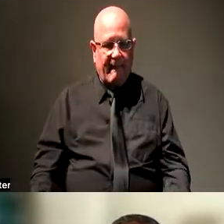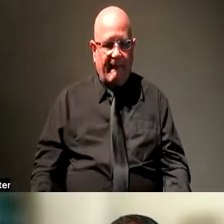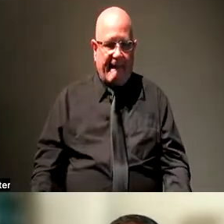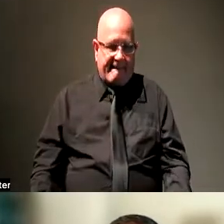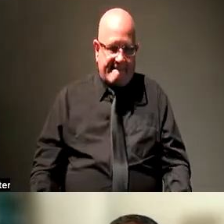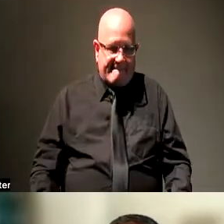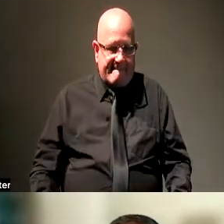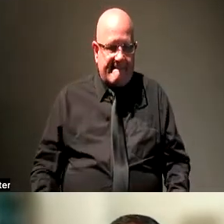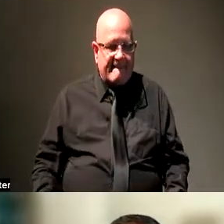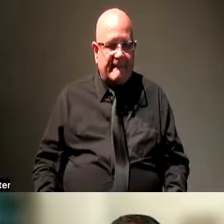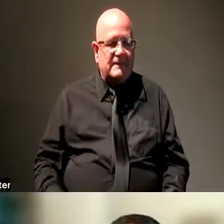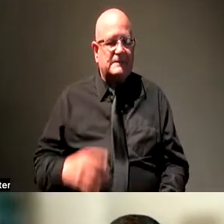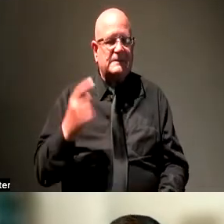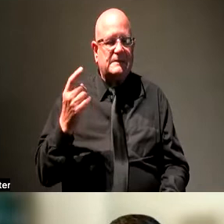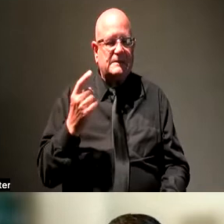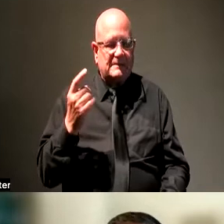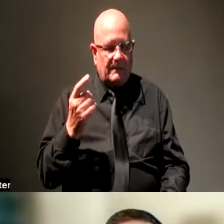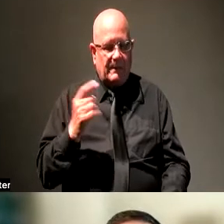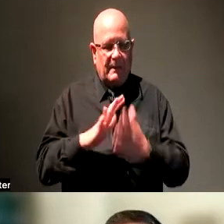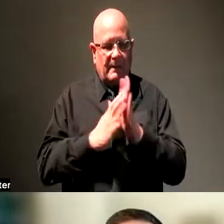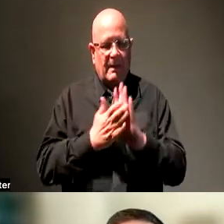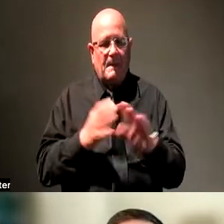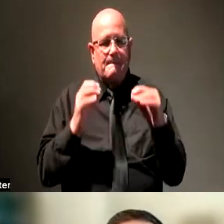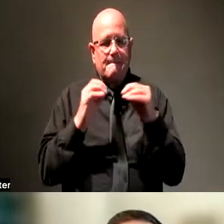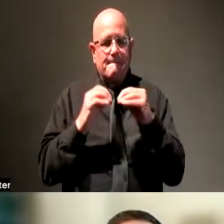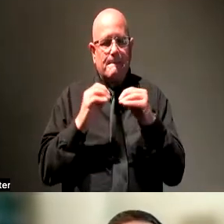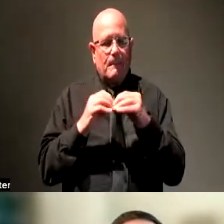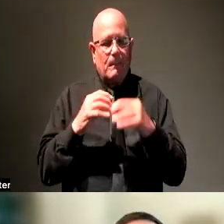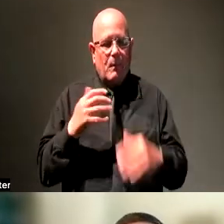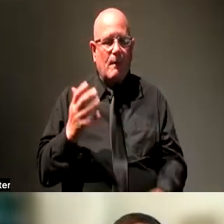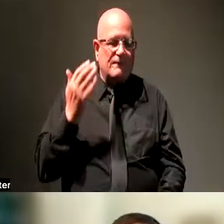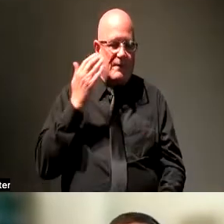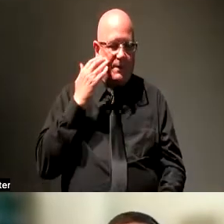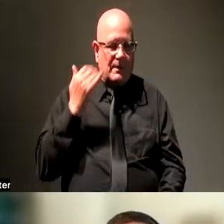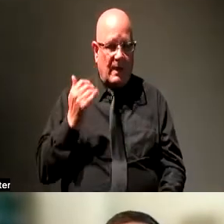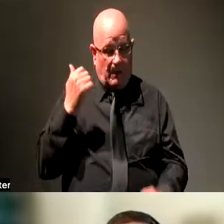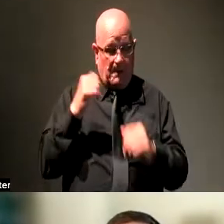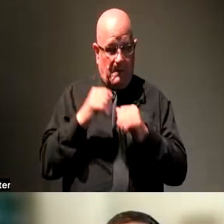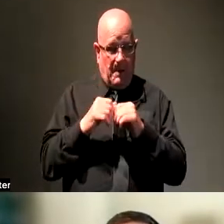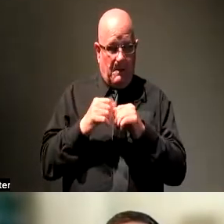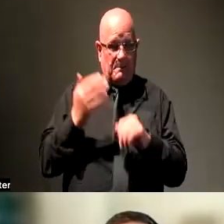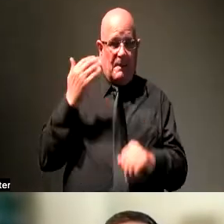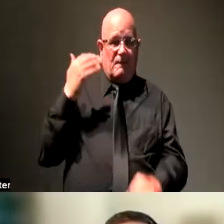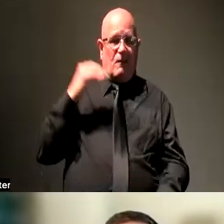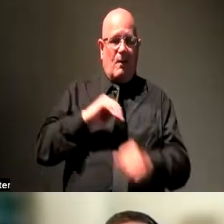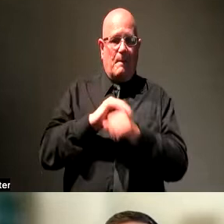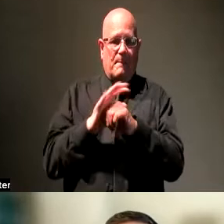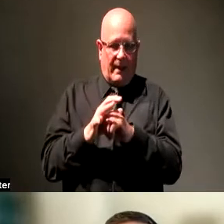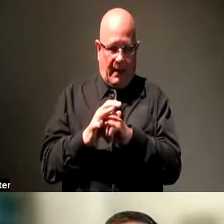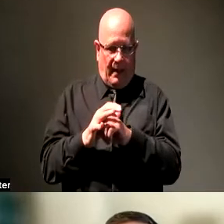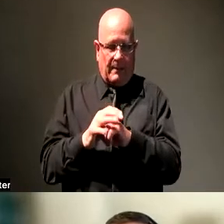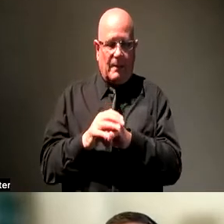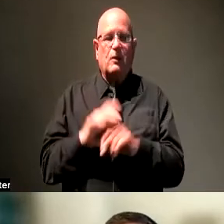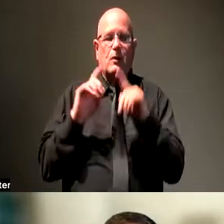this is something that has become so much more familiar. I do remember, pre-pandemic, going to an event in Washington,